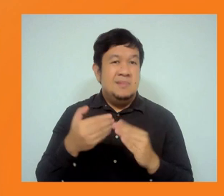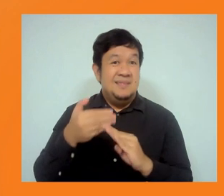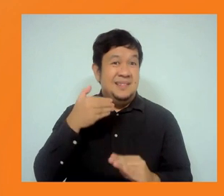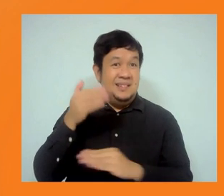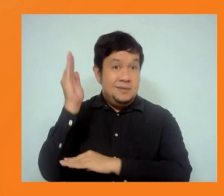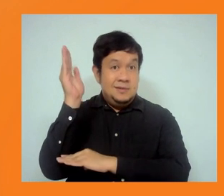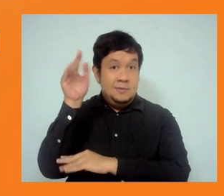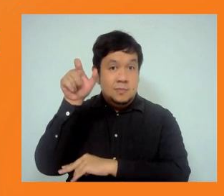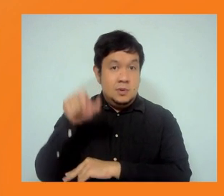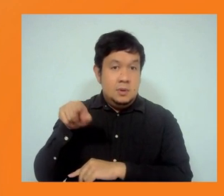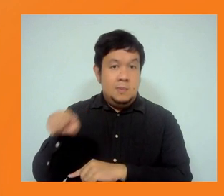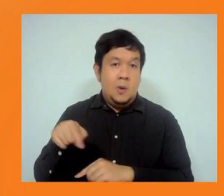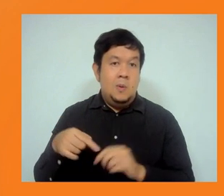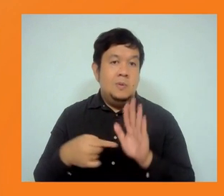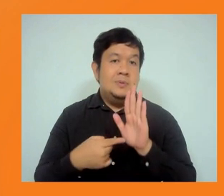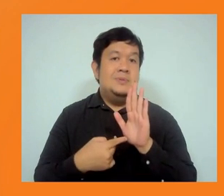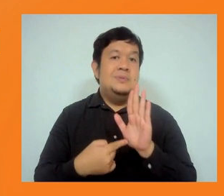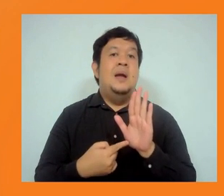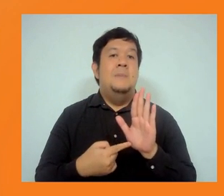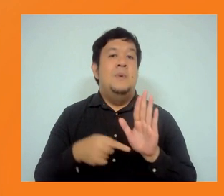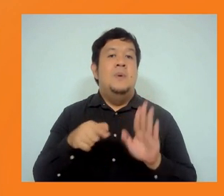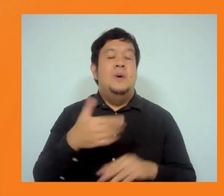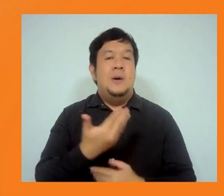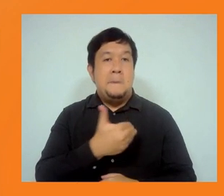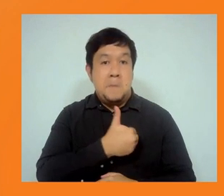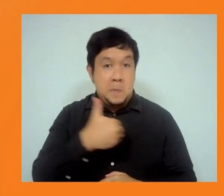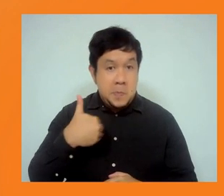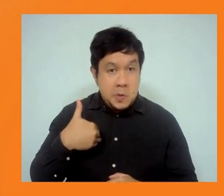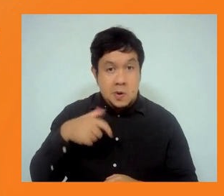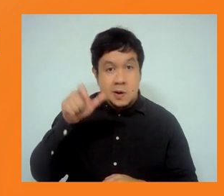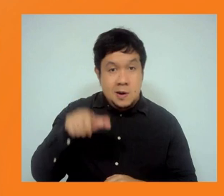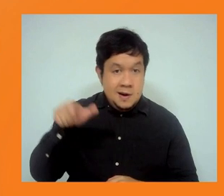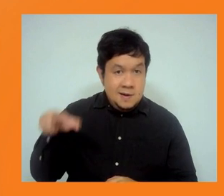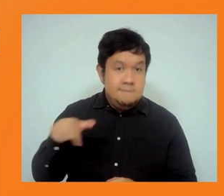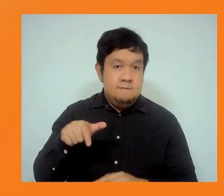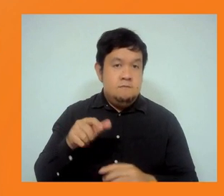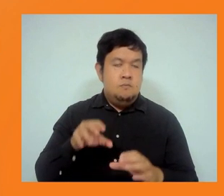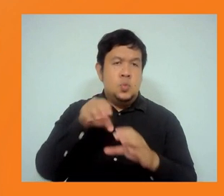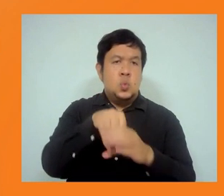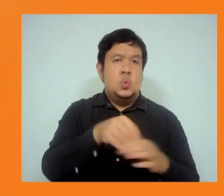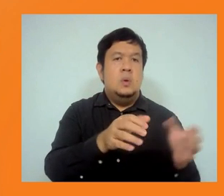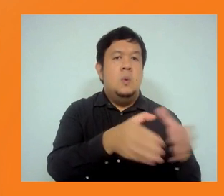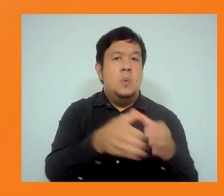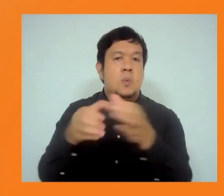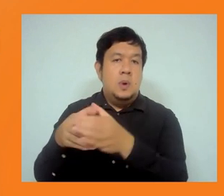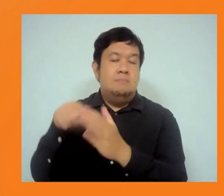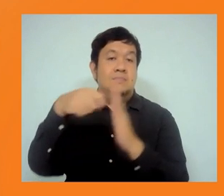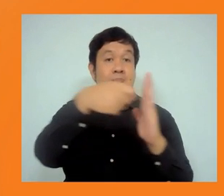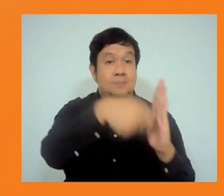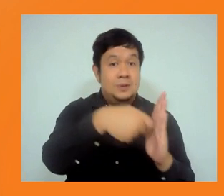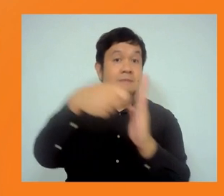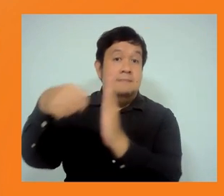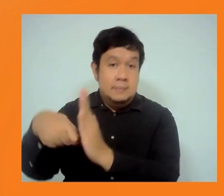stakeholders were identified at the early stage. But as project designs changed or as we got into detailed design,